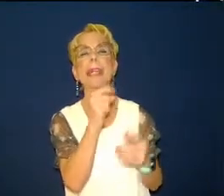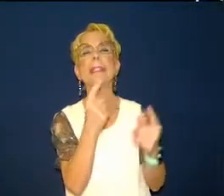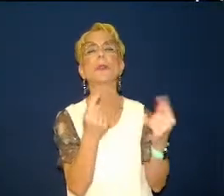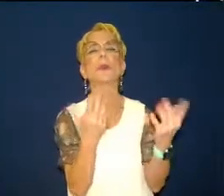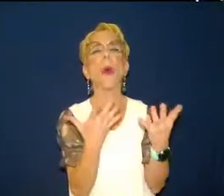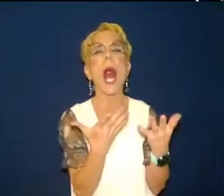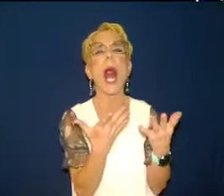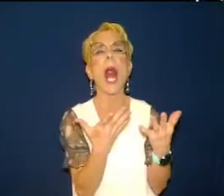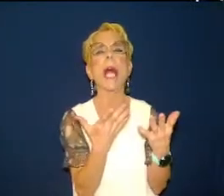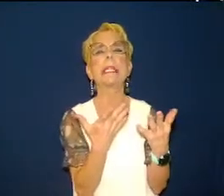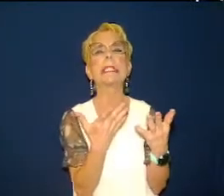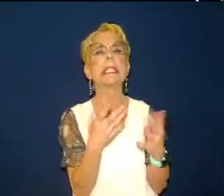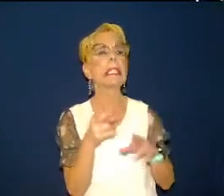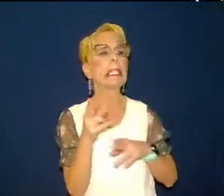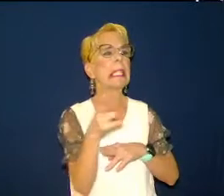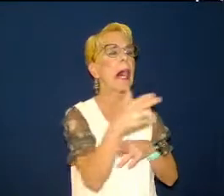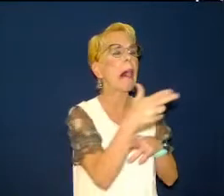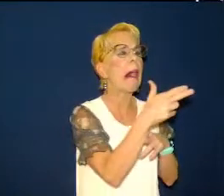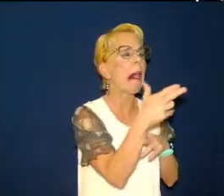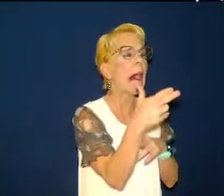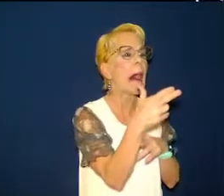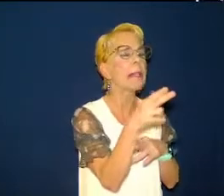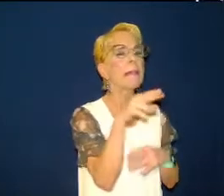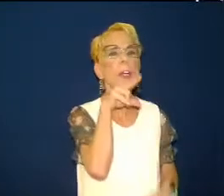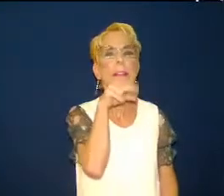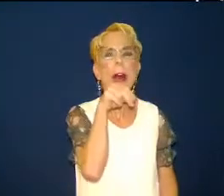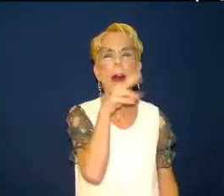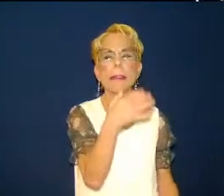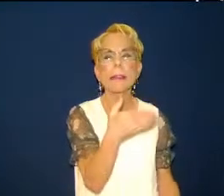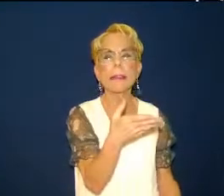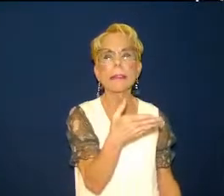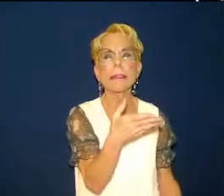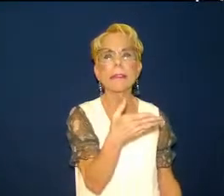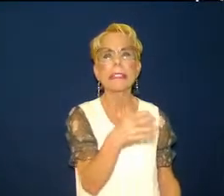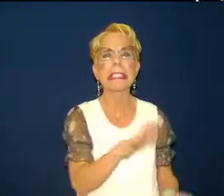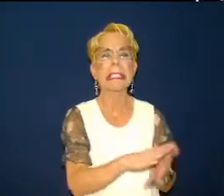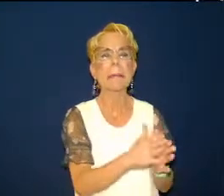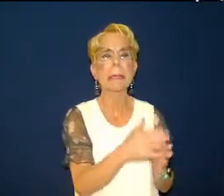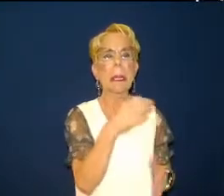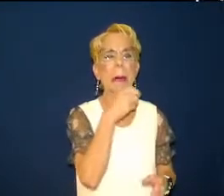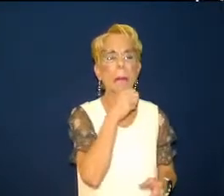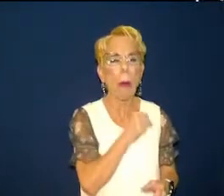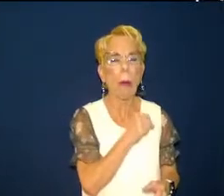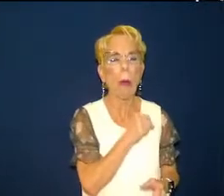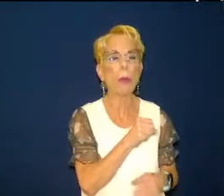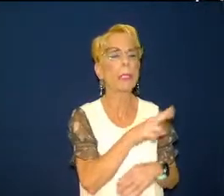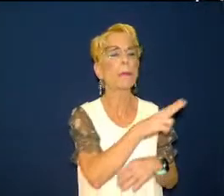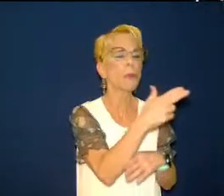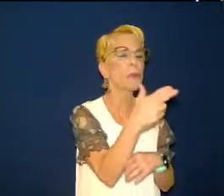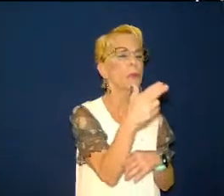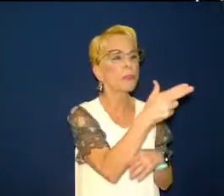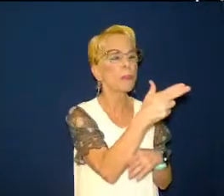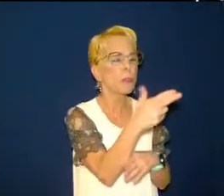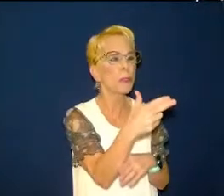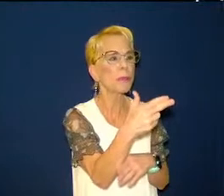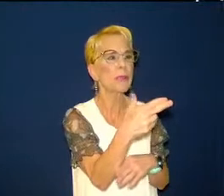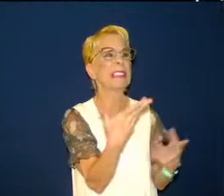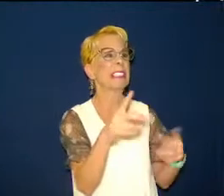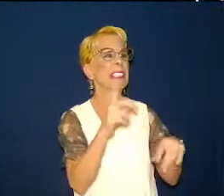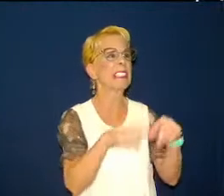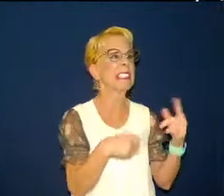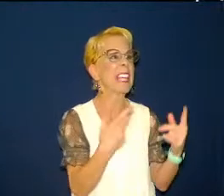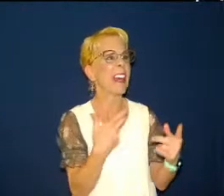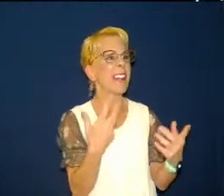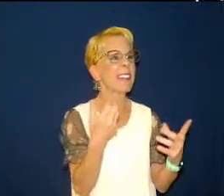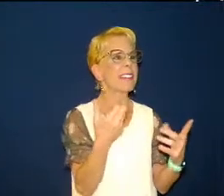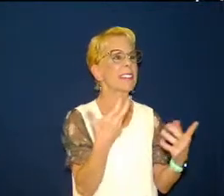had this dead eye but then as he got older his eyesight got worse and he started missing ducks all the time but you know how it is when we are